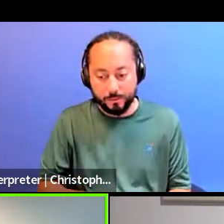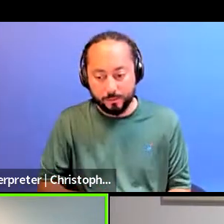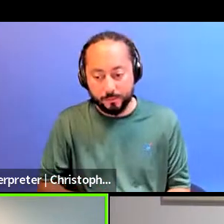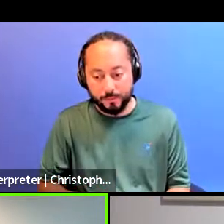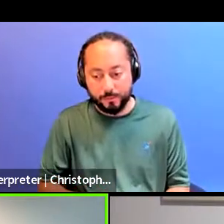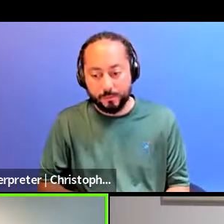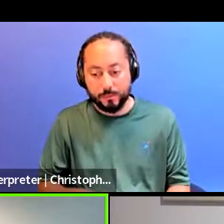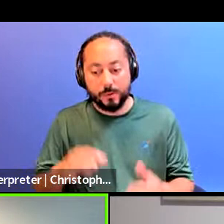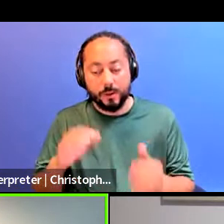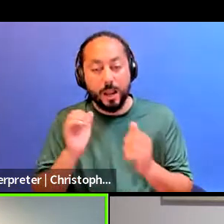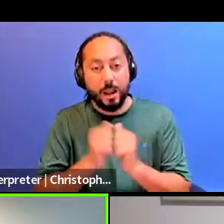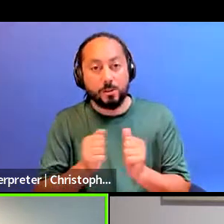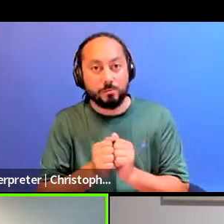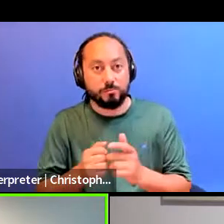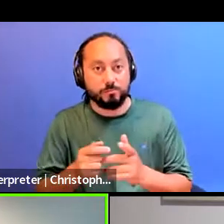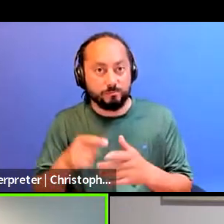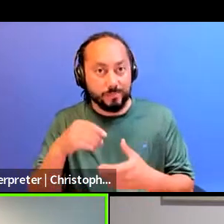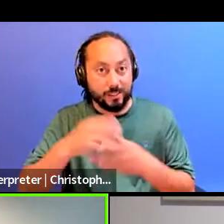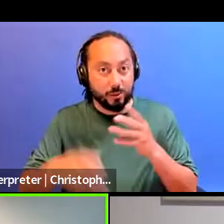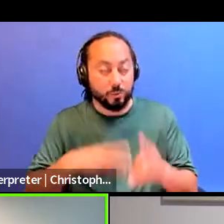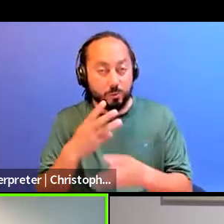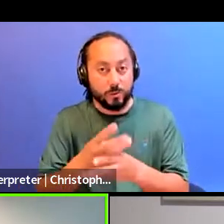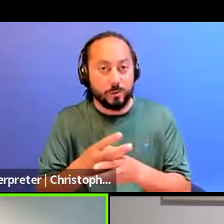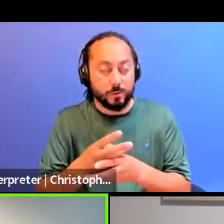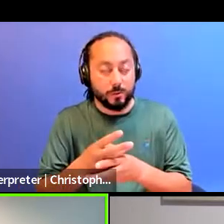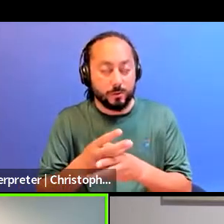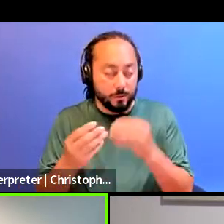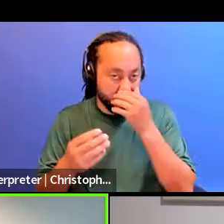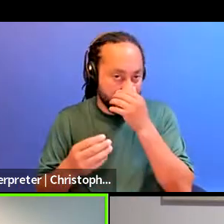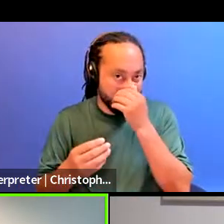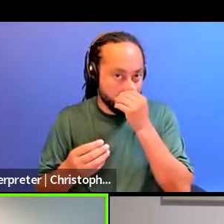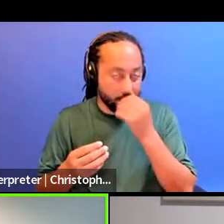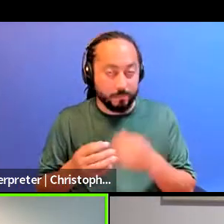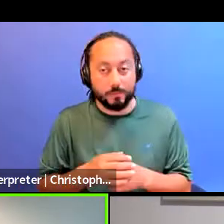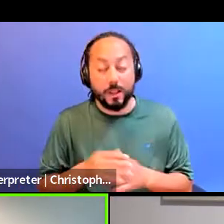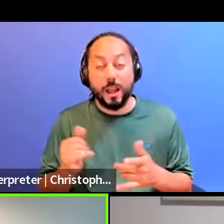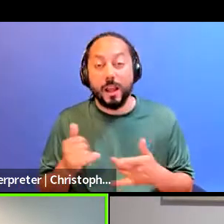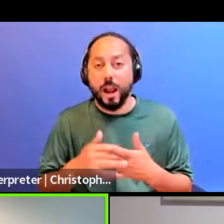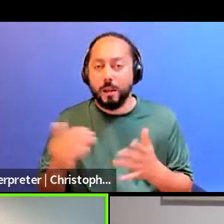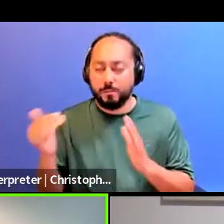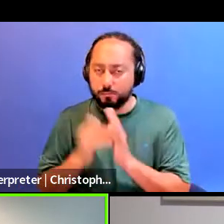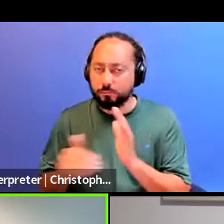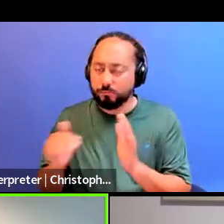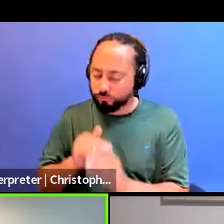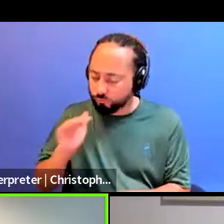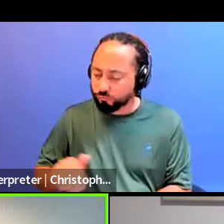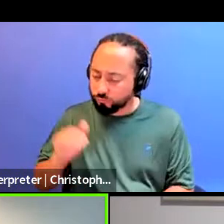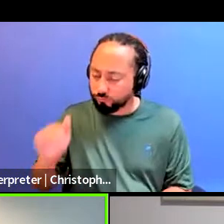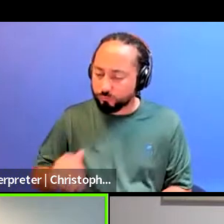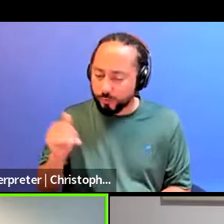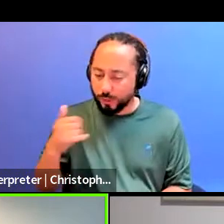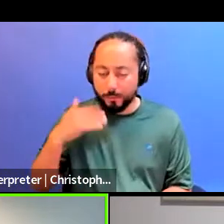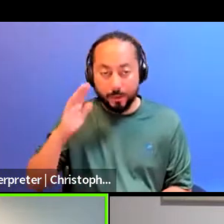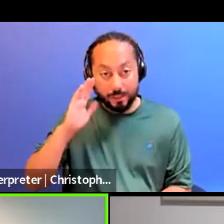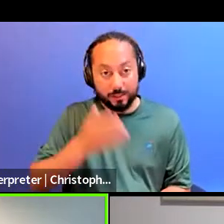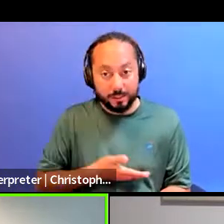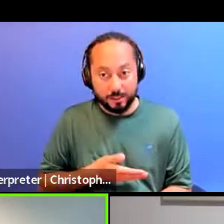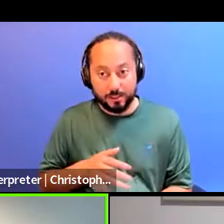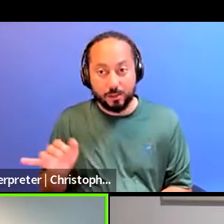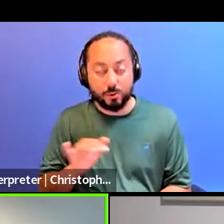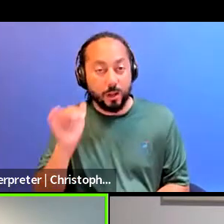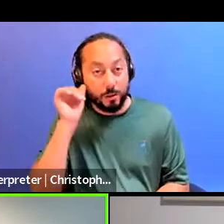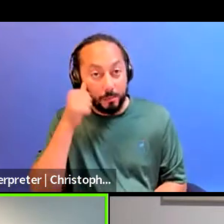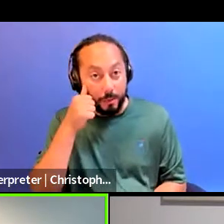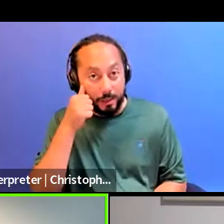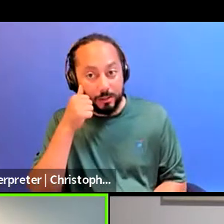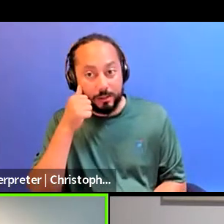One of the final things that I think I both am consistently reminding my son that I also would remind, you know, I think is